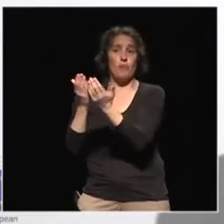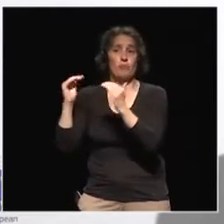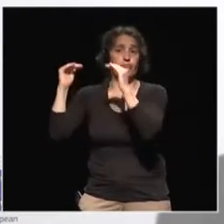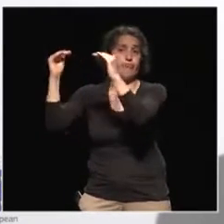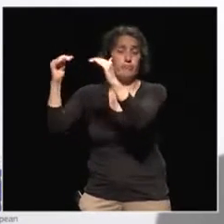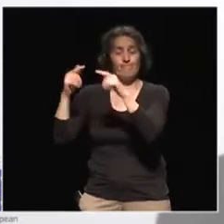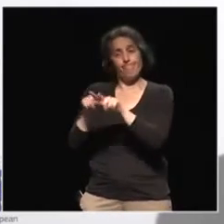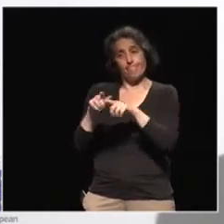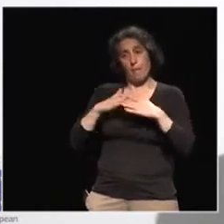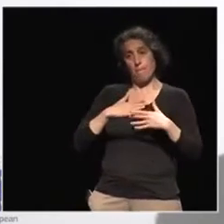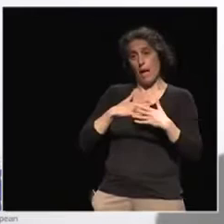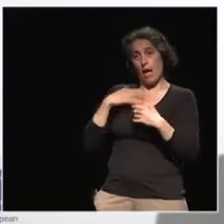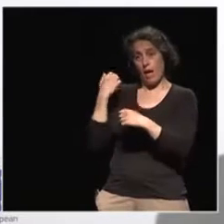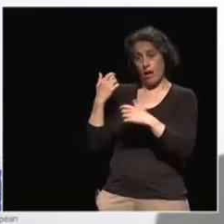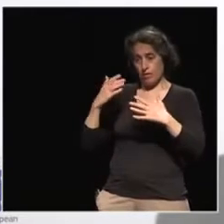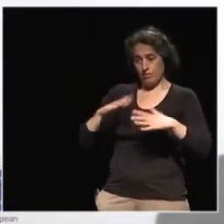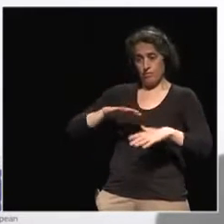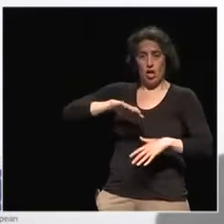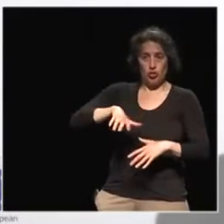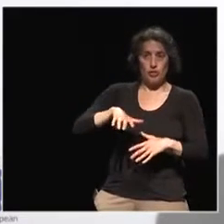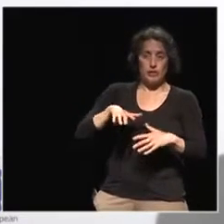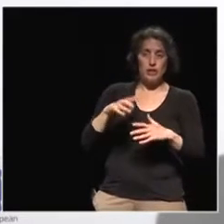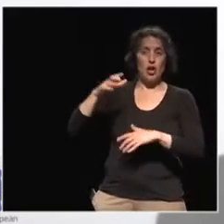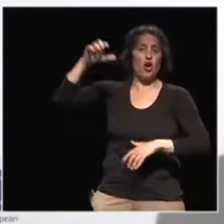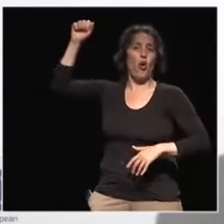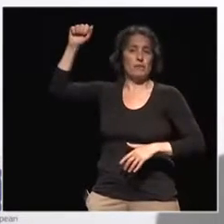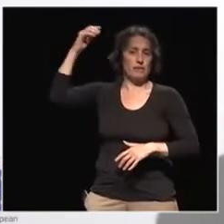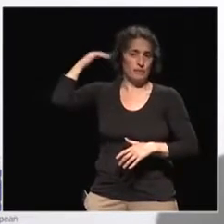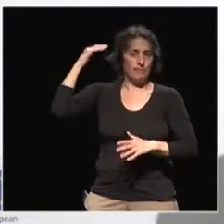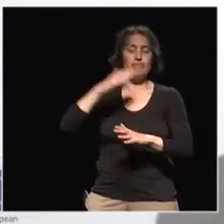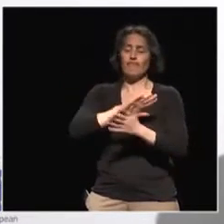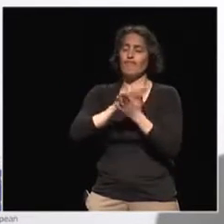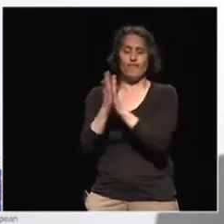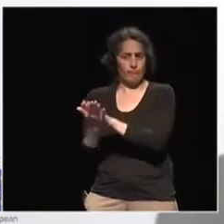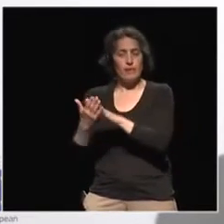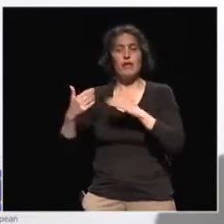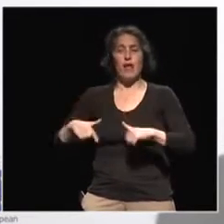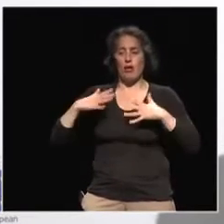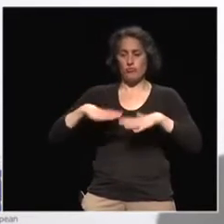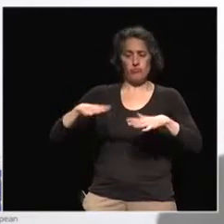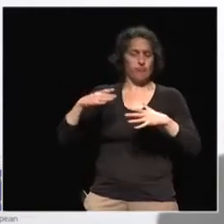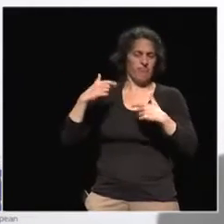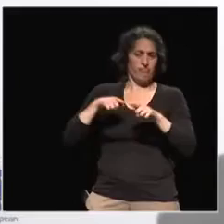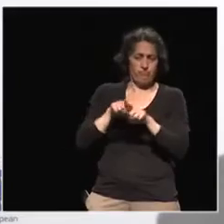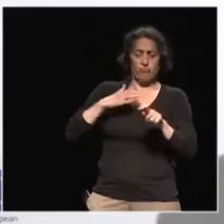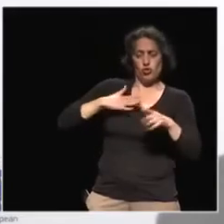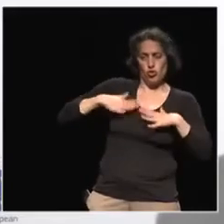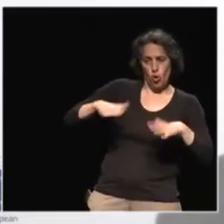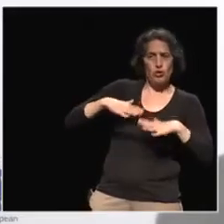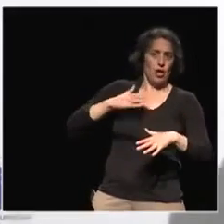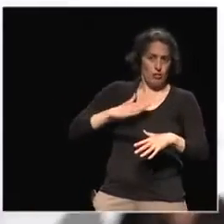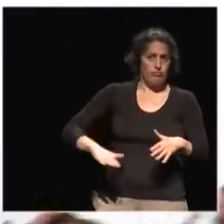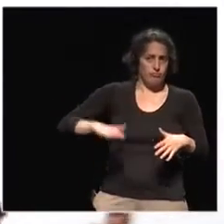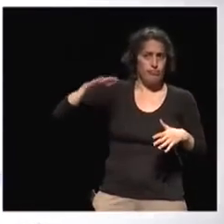own Georgian society or post-communist countries, the huge problem is a fragmented local society when